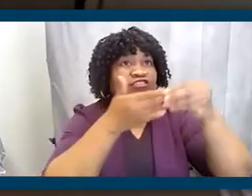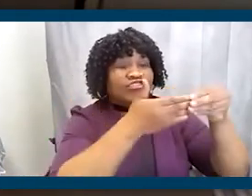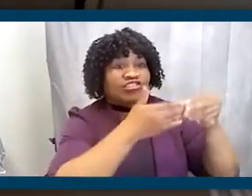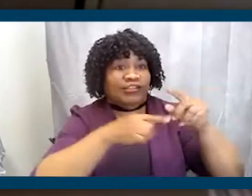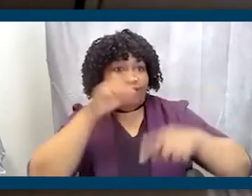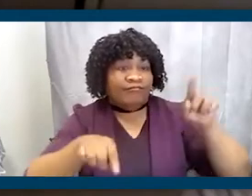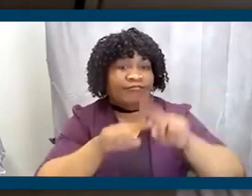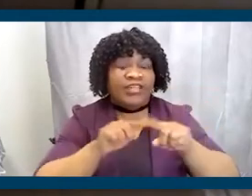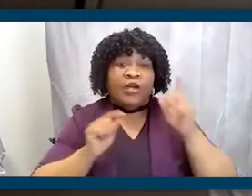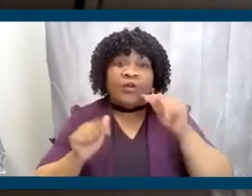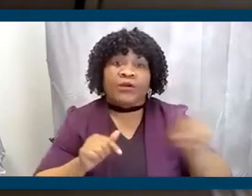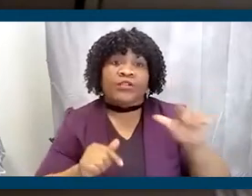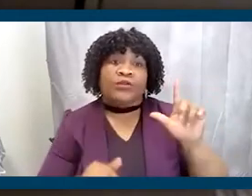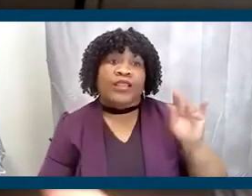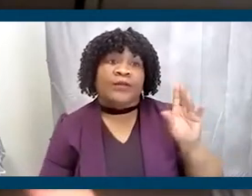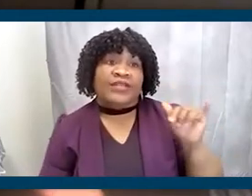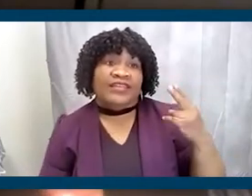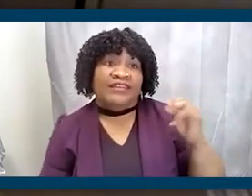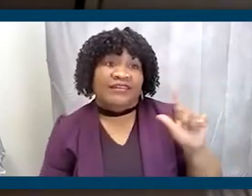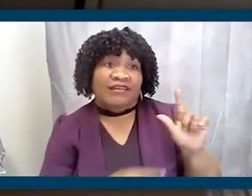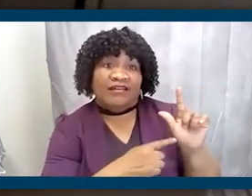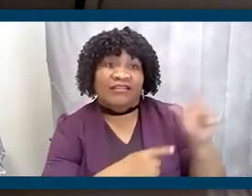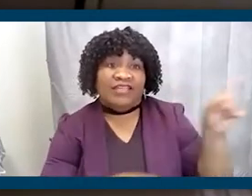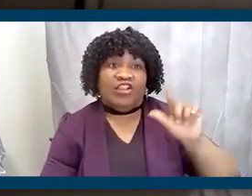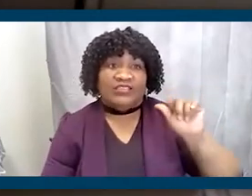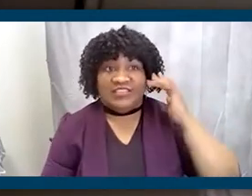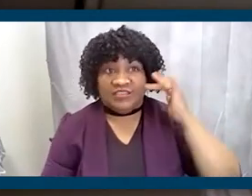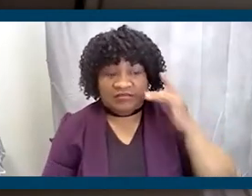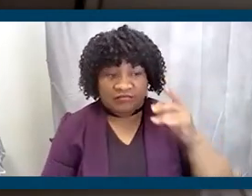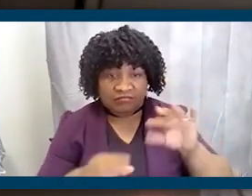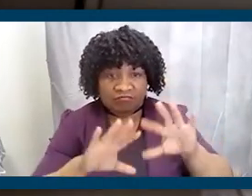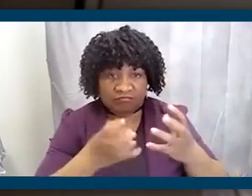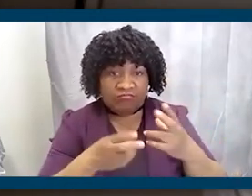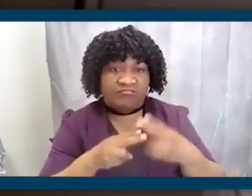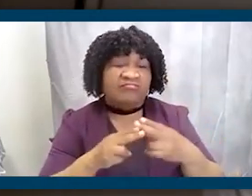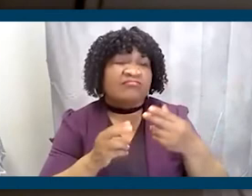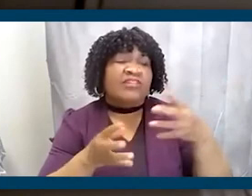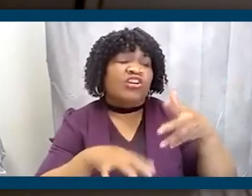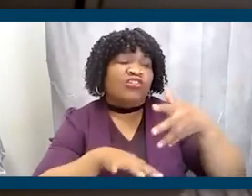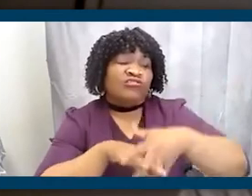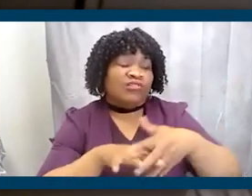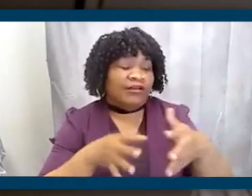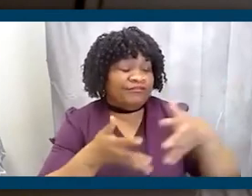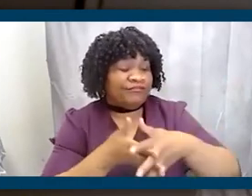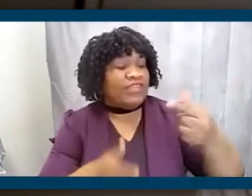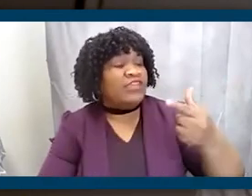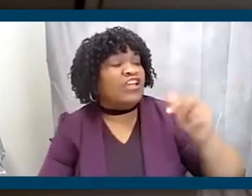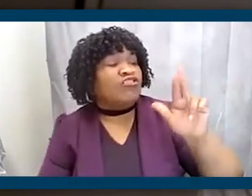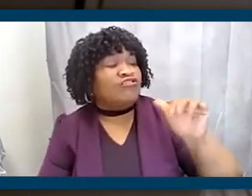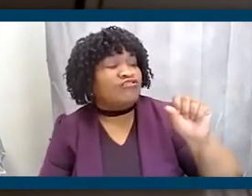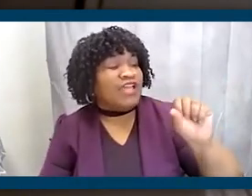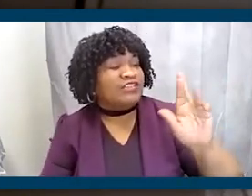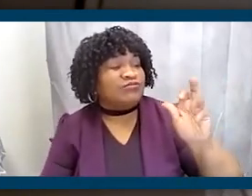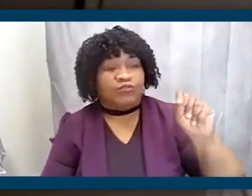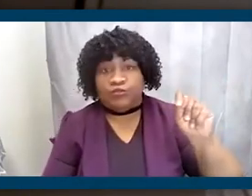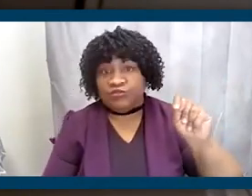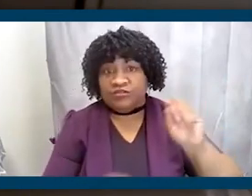at Liberty Hill, it's a foundation based in Los Angeles that invests in grassroots organizations that are fighting for